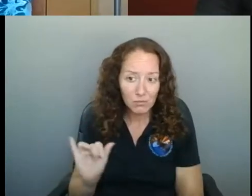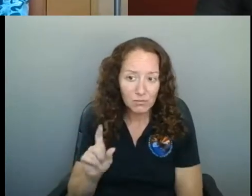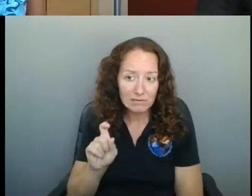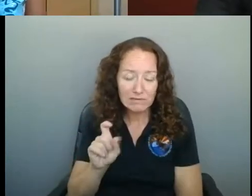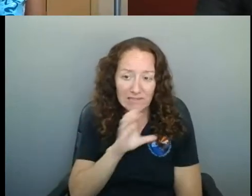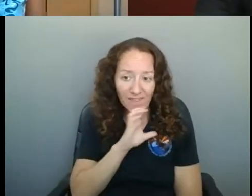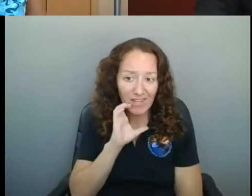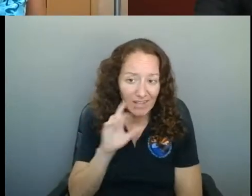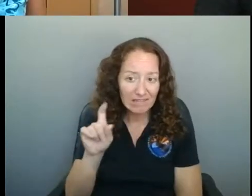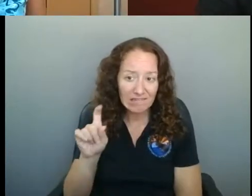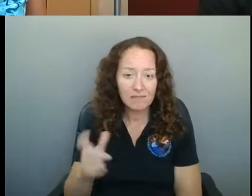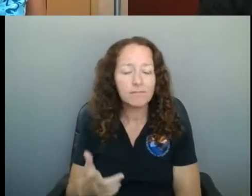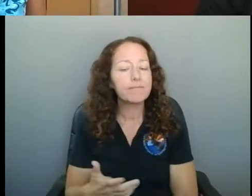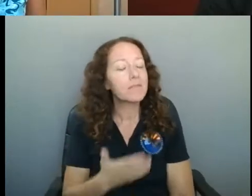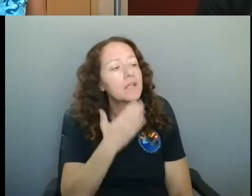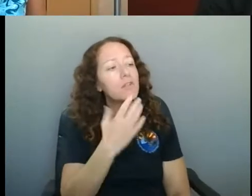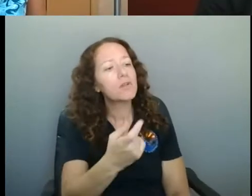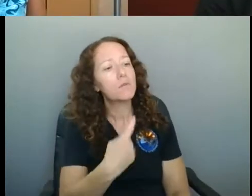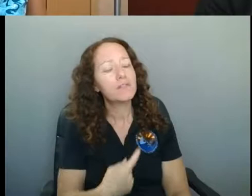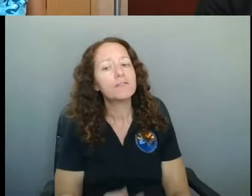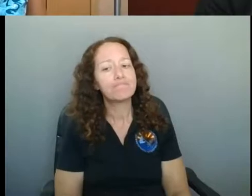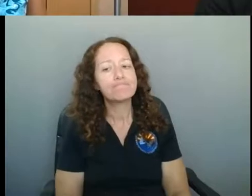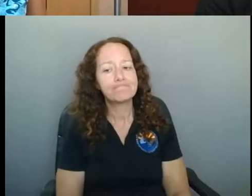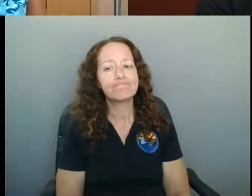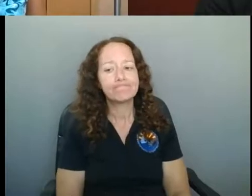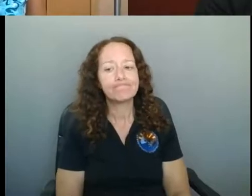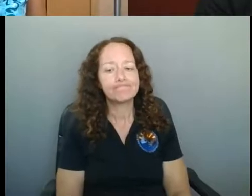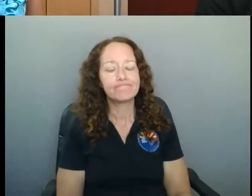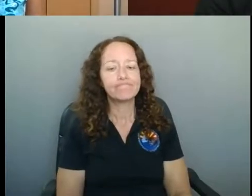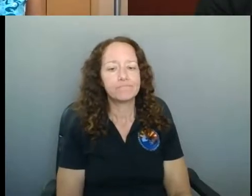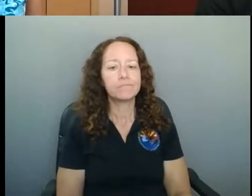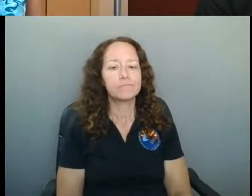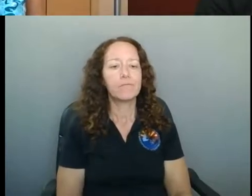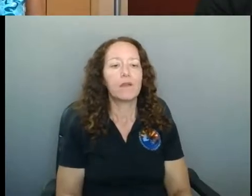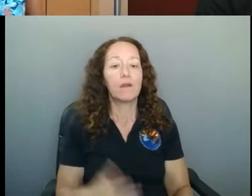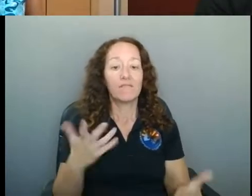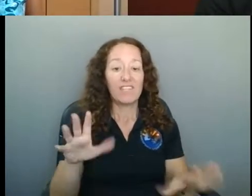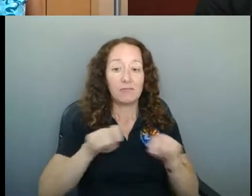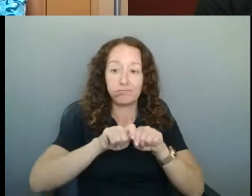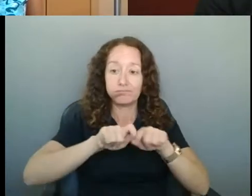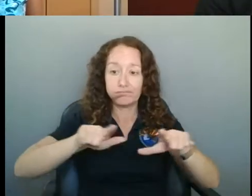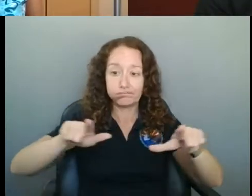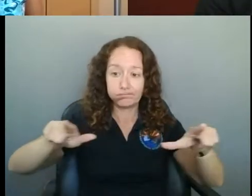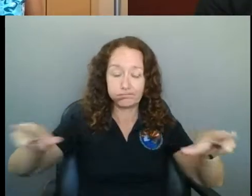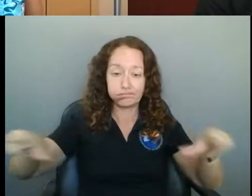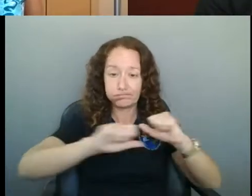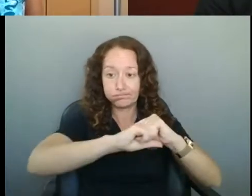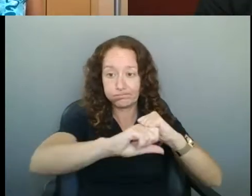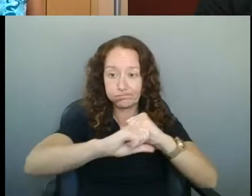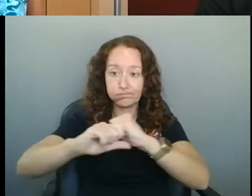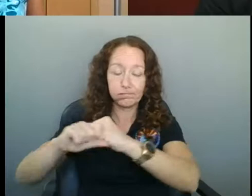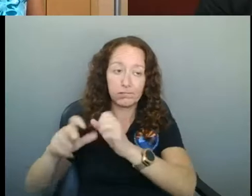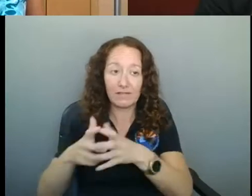is a good question. And we have been messaging this out to bars and restaurants as much as possible.